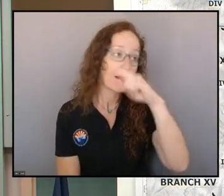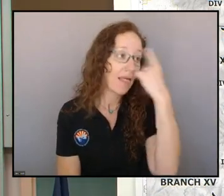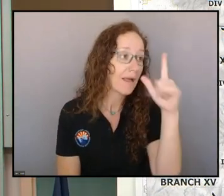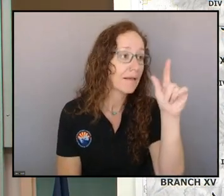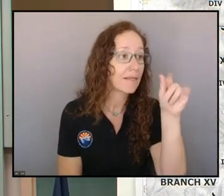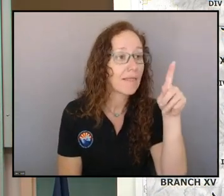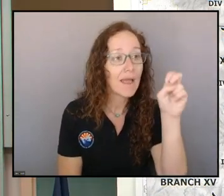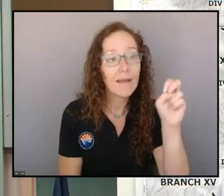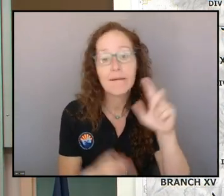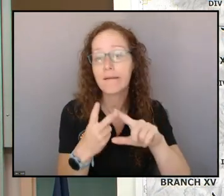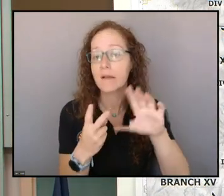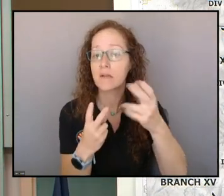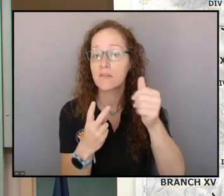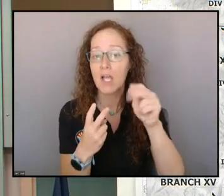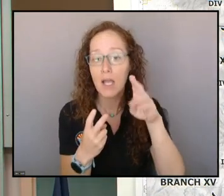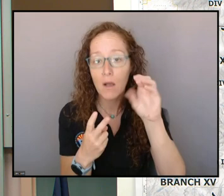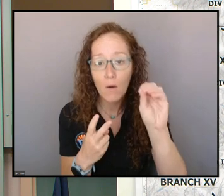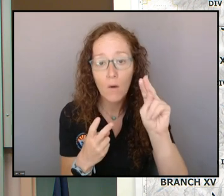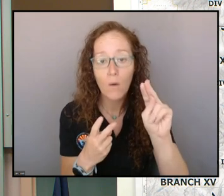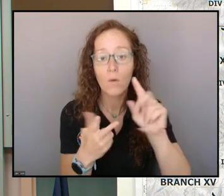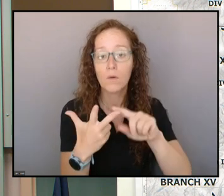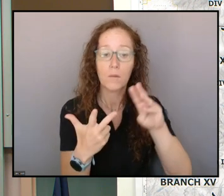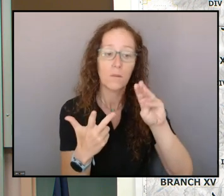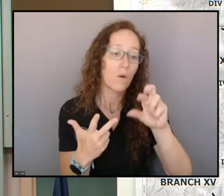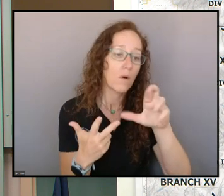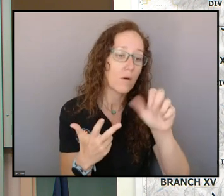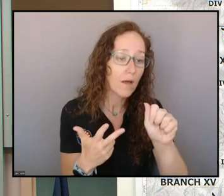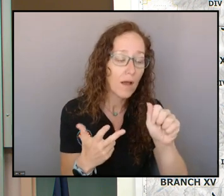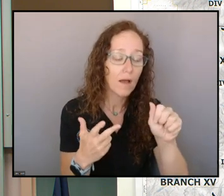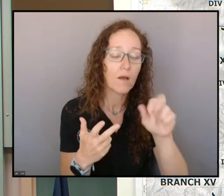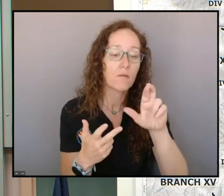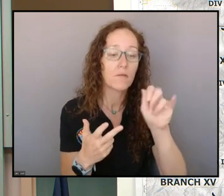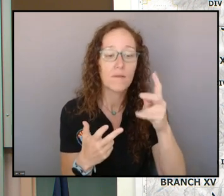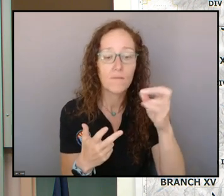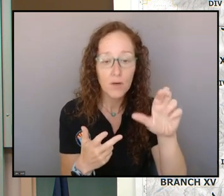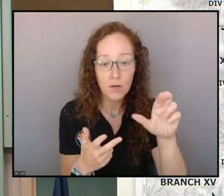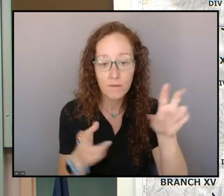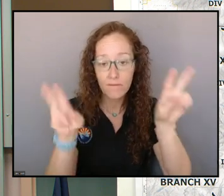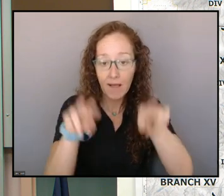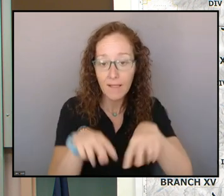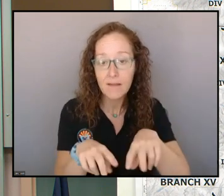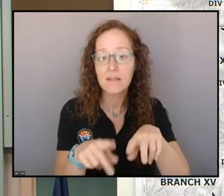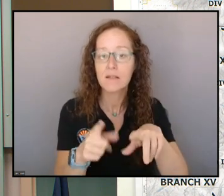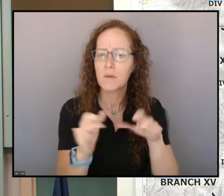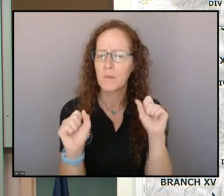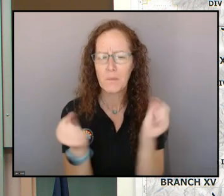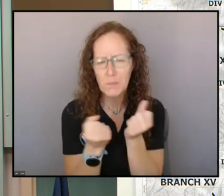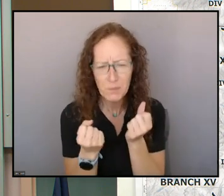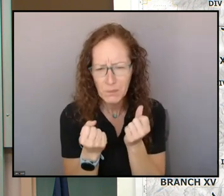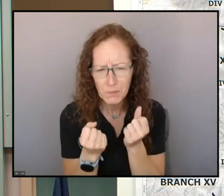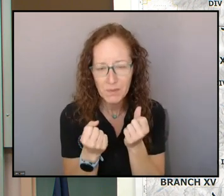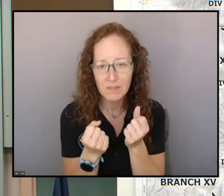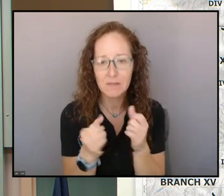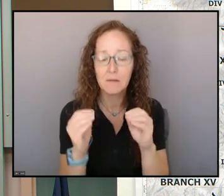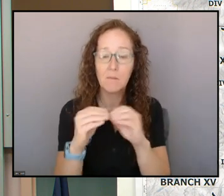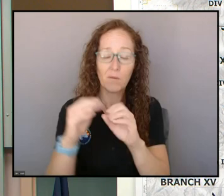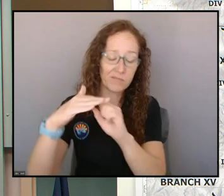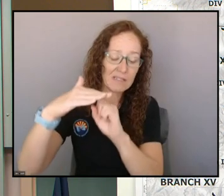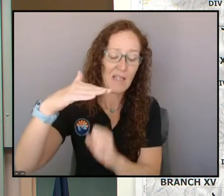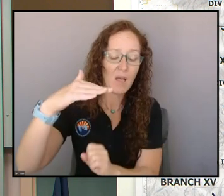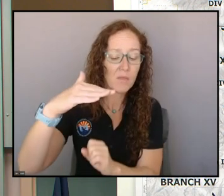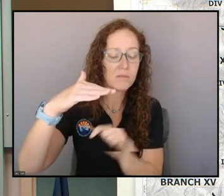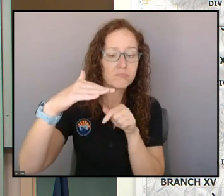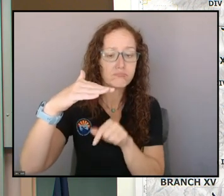and into the Mortar River Valley. Got really, really chilly up in there. As we get a little bit further south into